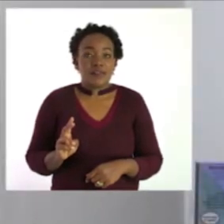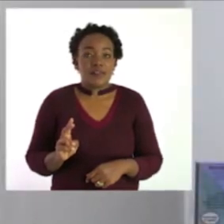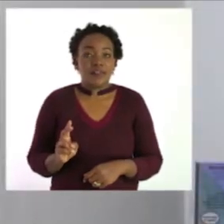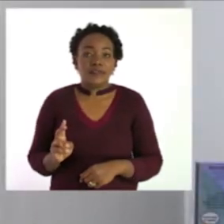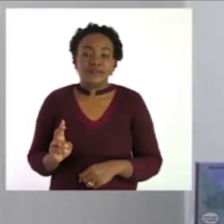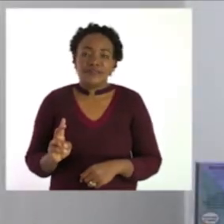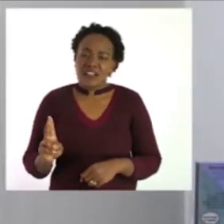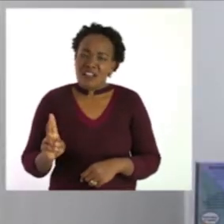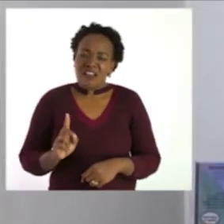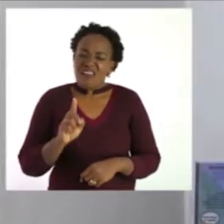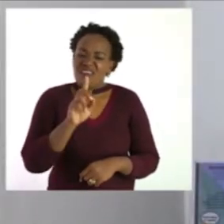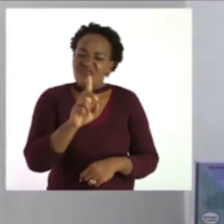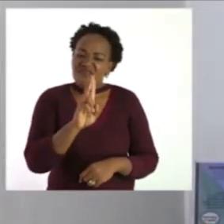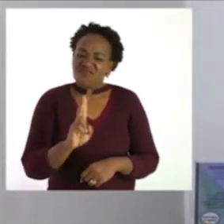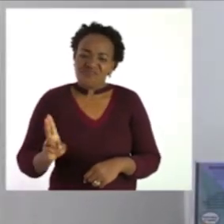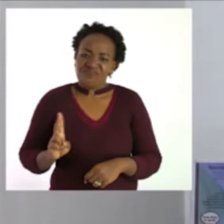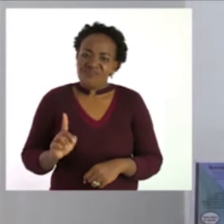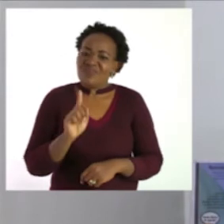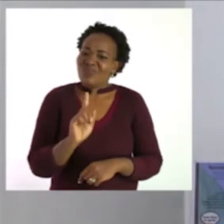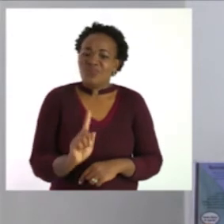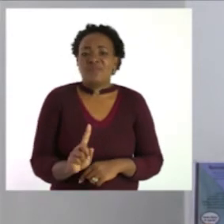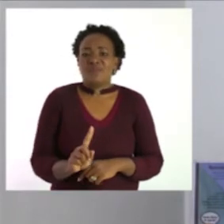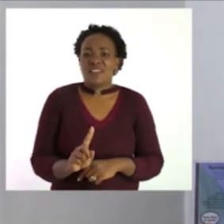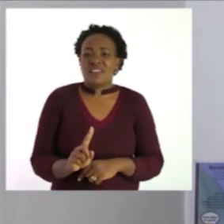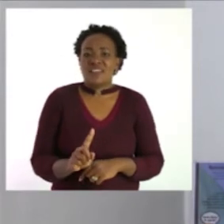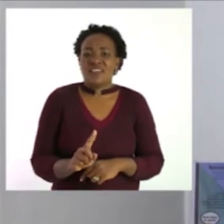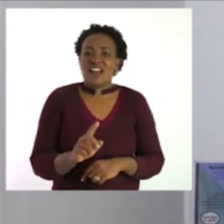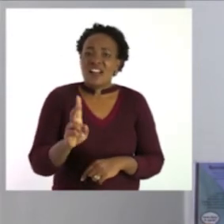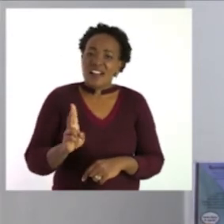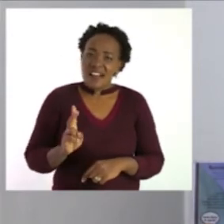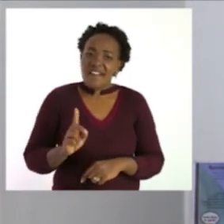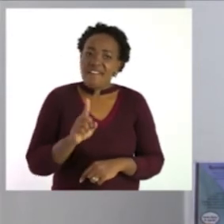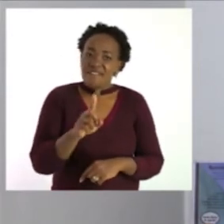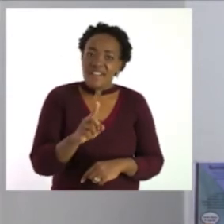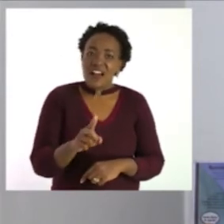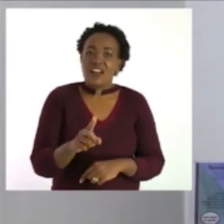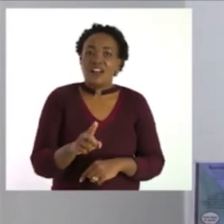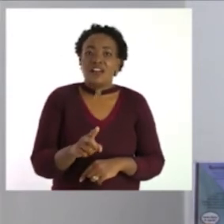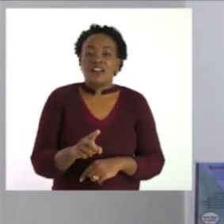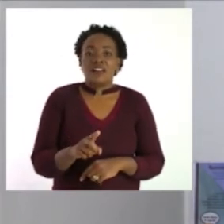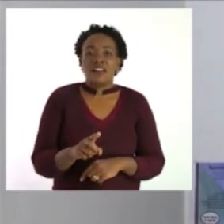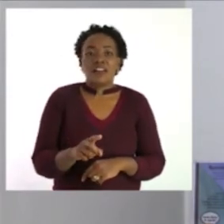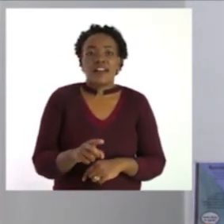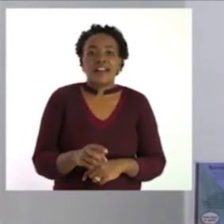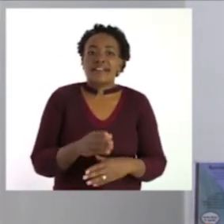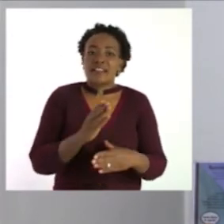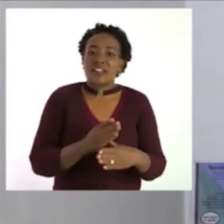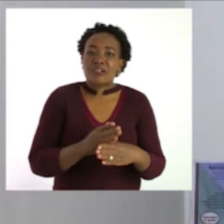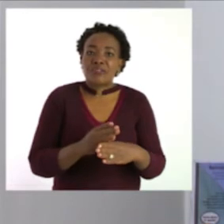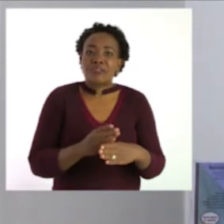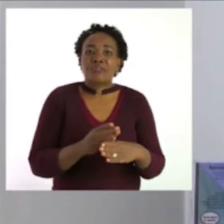what is a verb what verb is a doing word